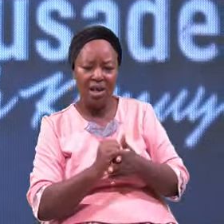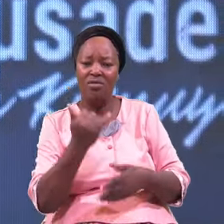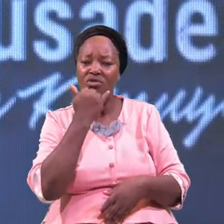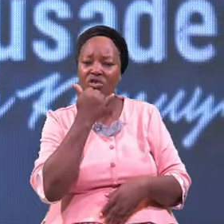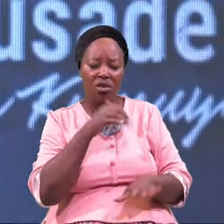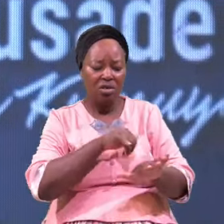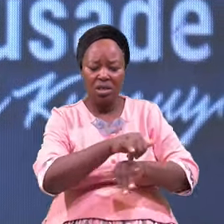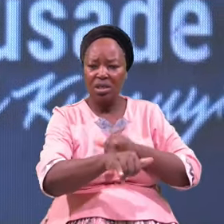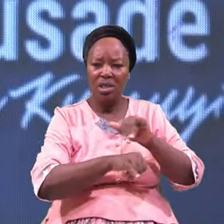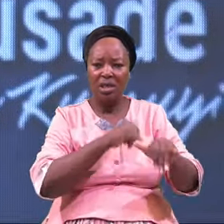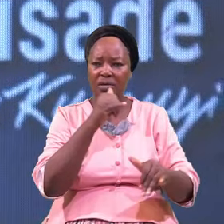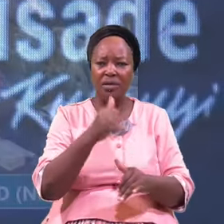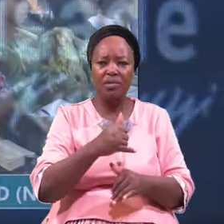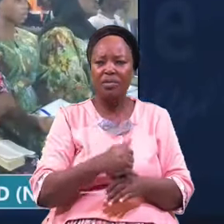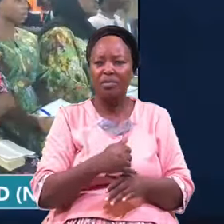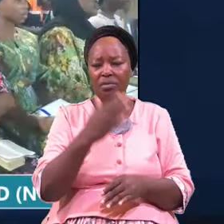Identity